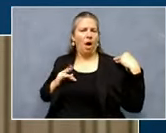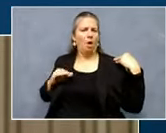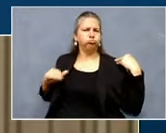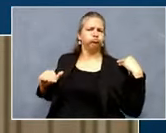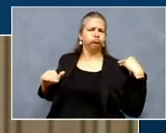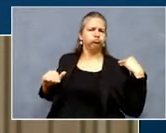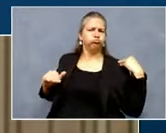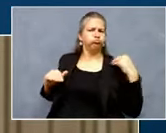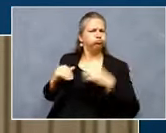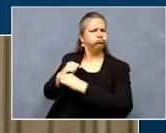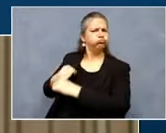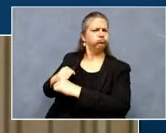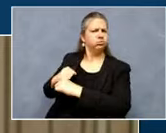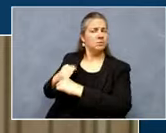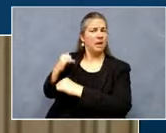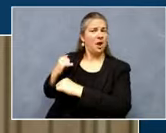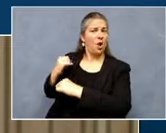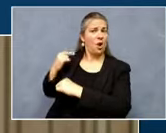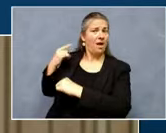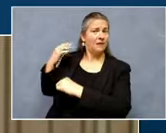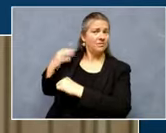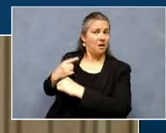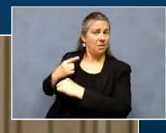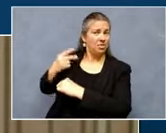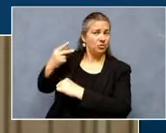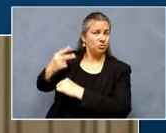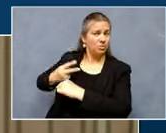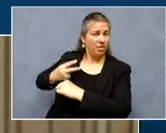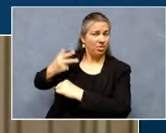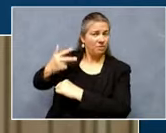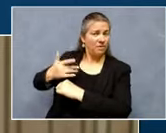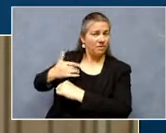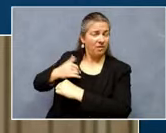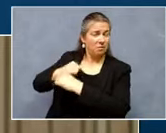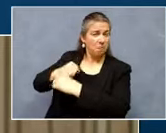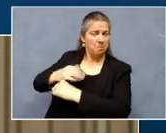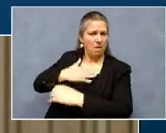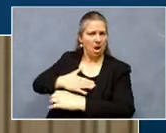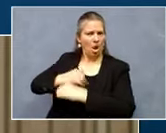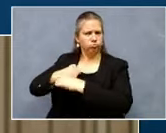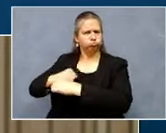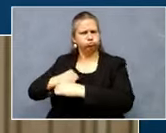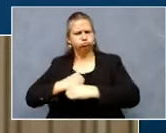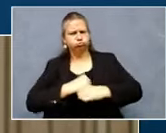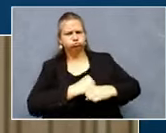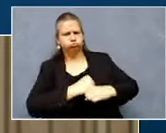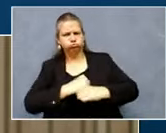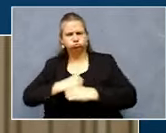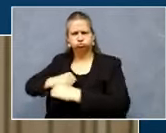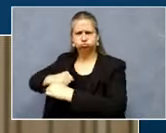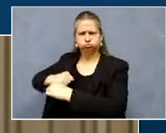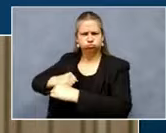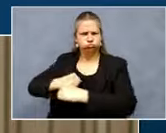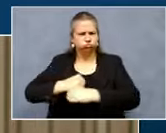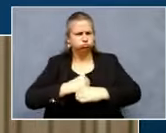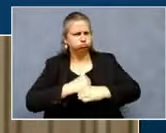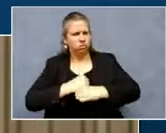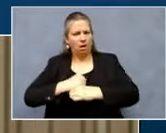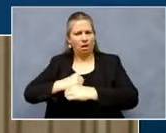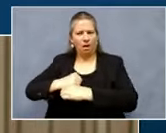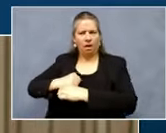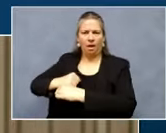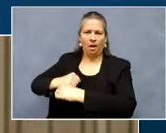those chances, what they're recommending is that certain groups of people go ahead and get a booster right now. What that will do is basically